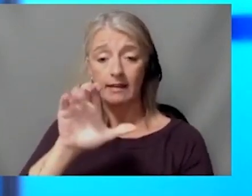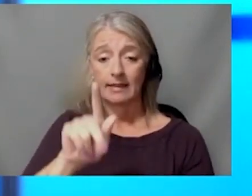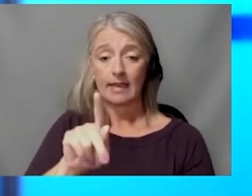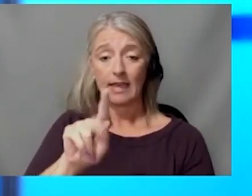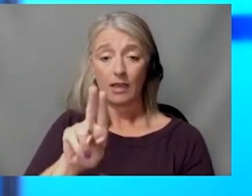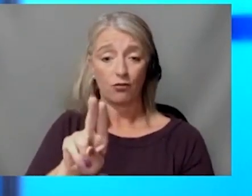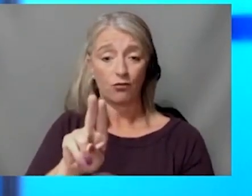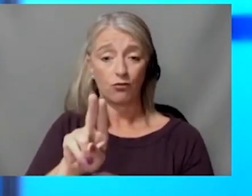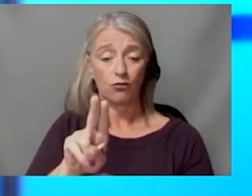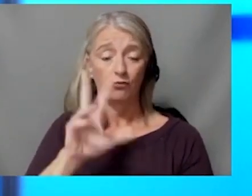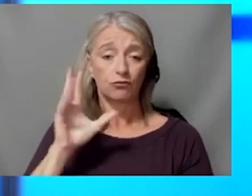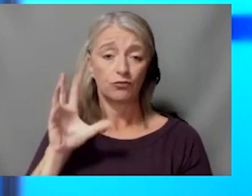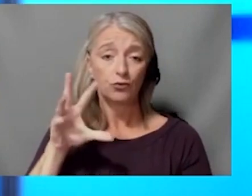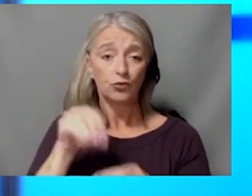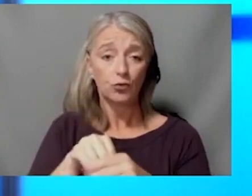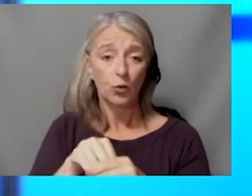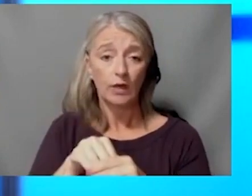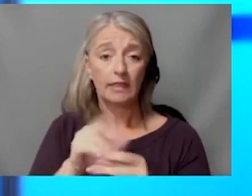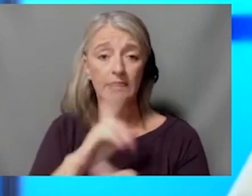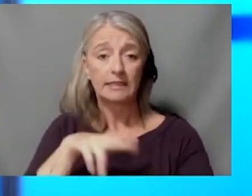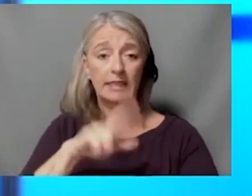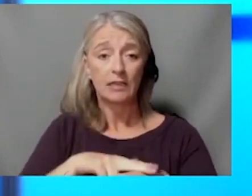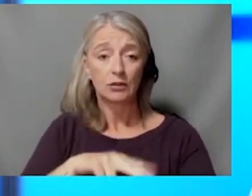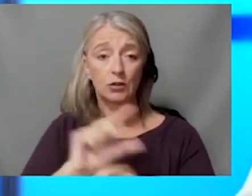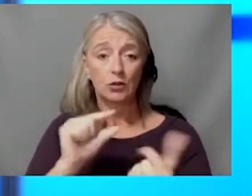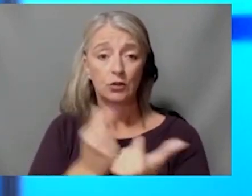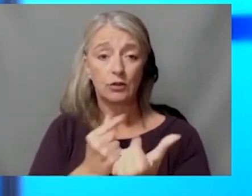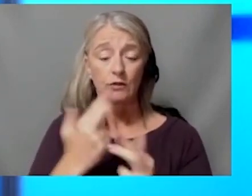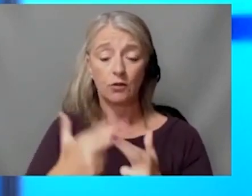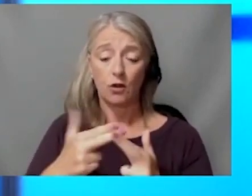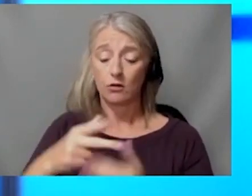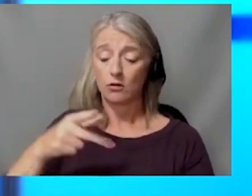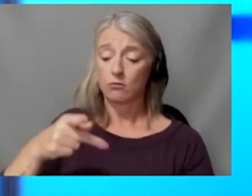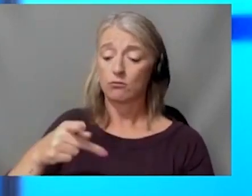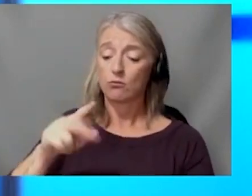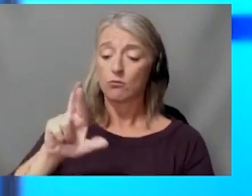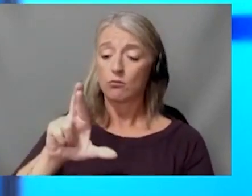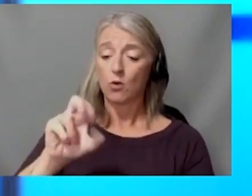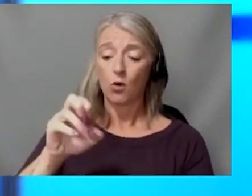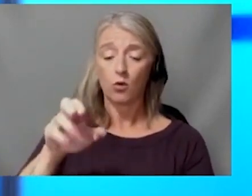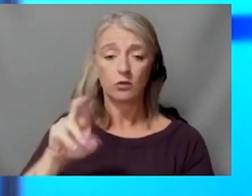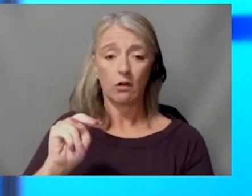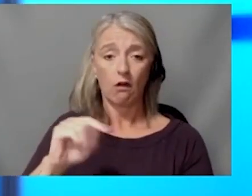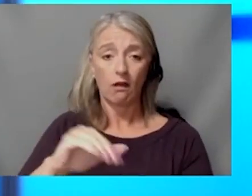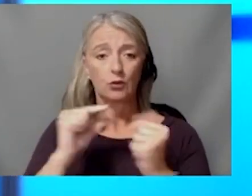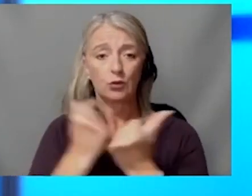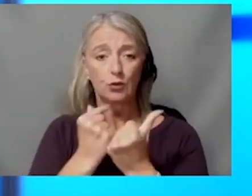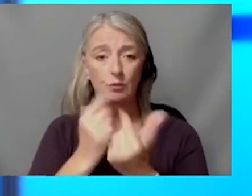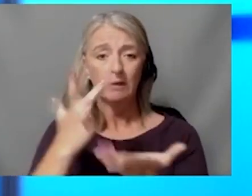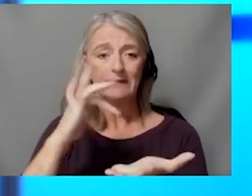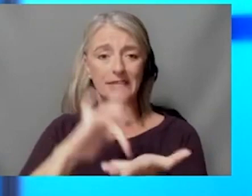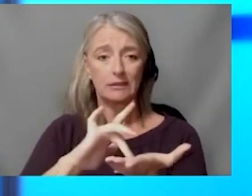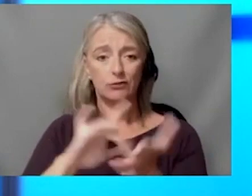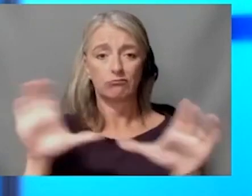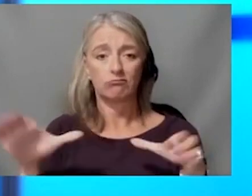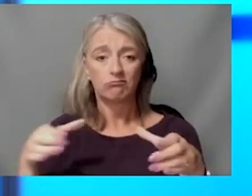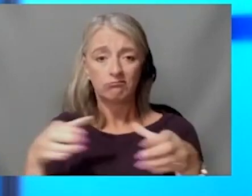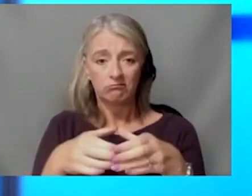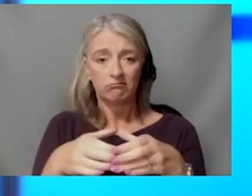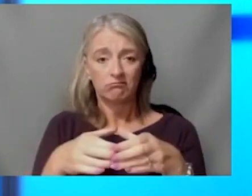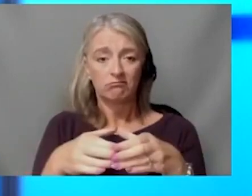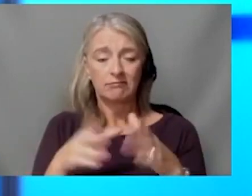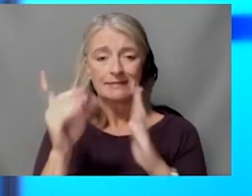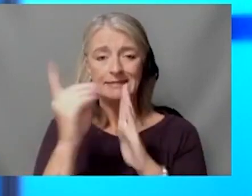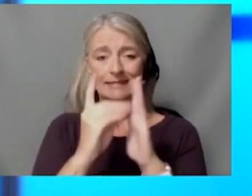Proton Collaborative. And what that group is, is a national group of proton centers that specifically design and